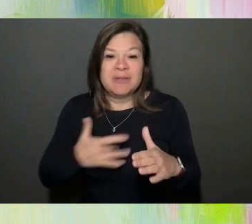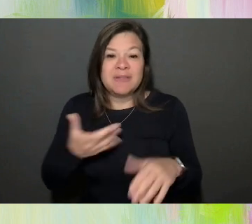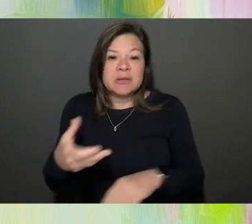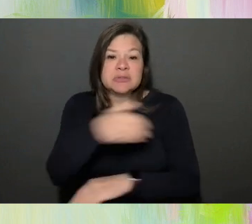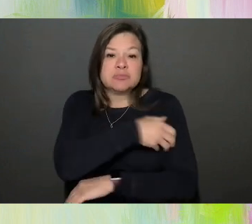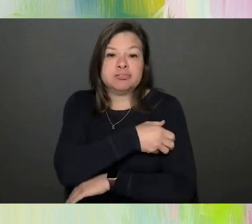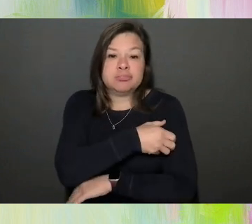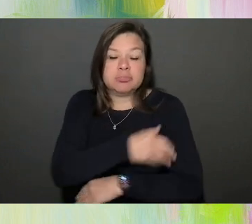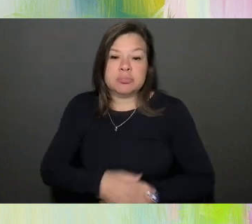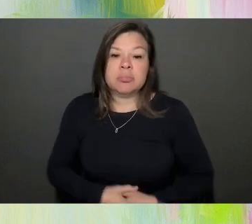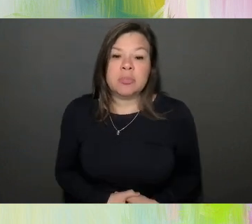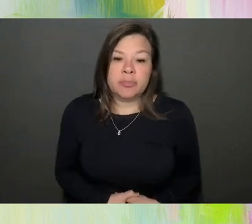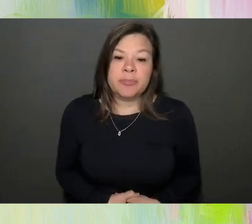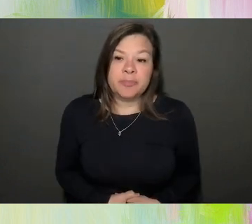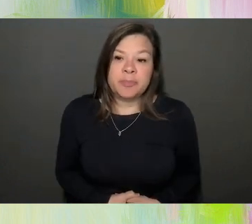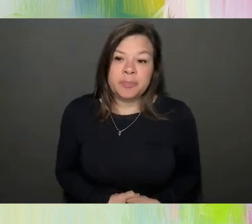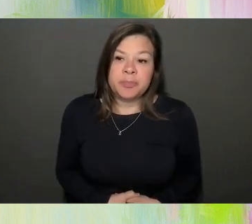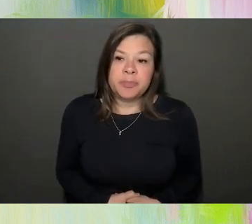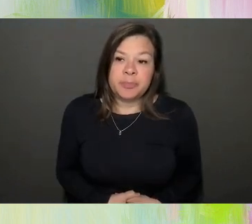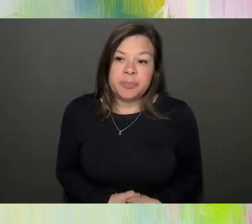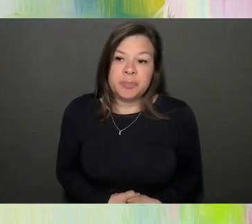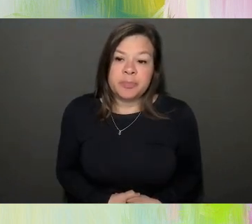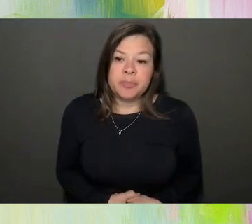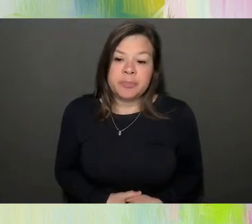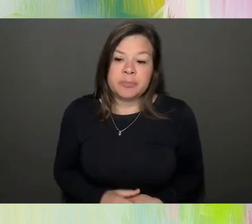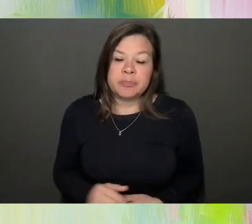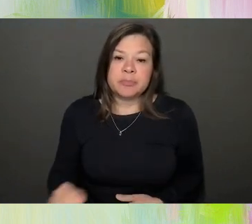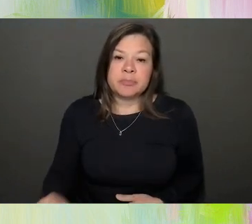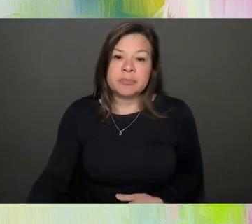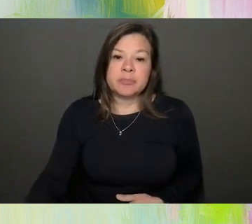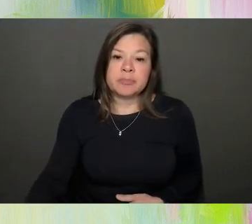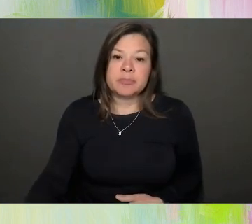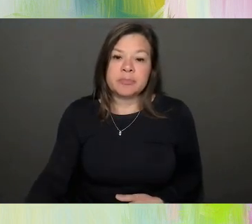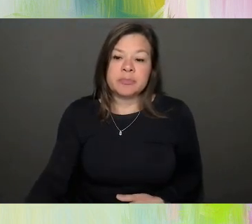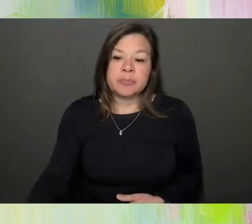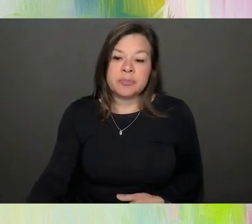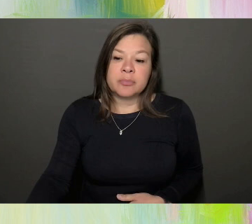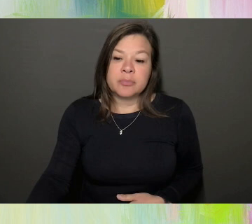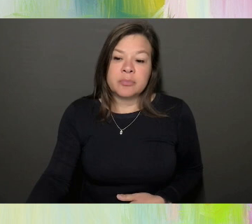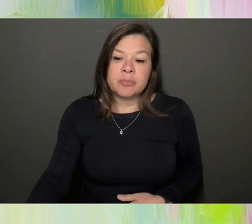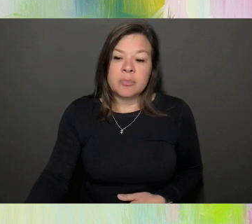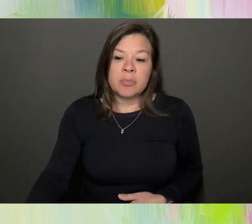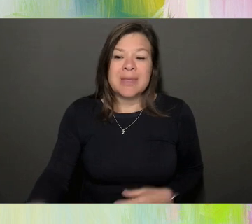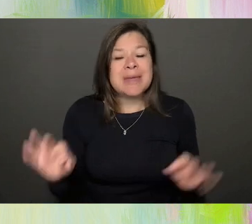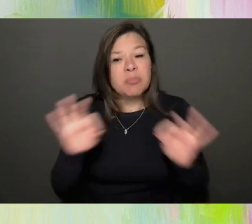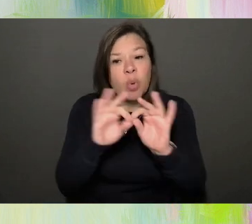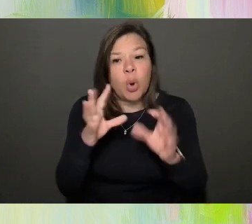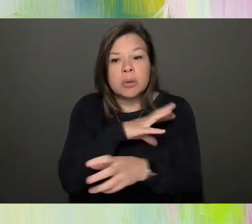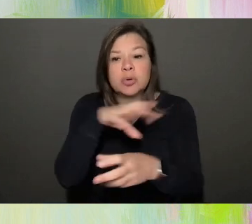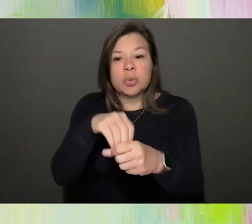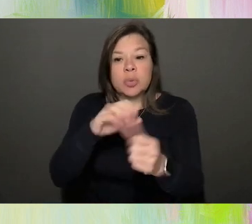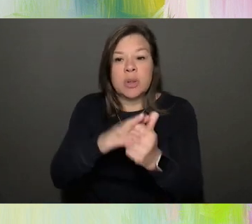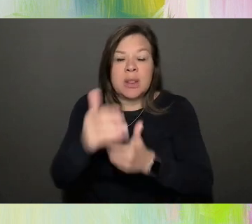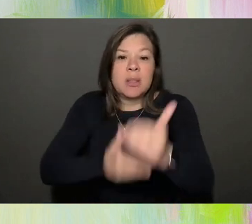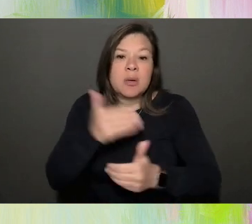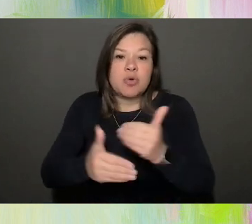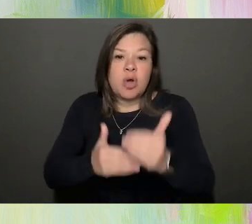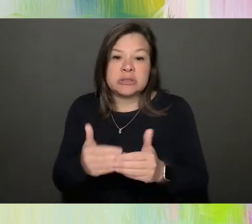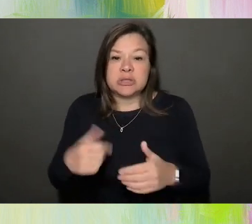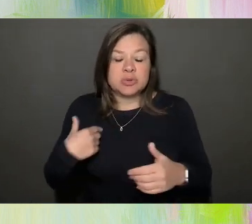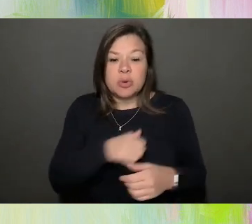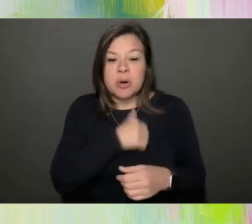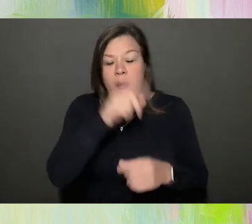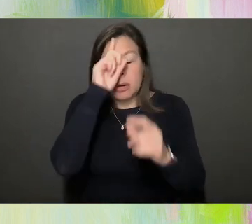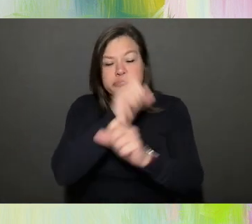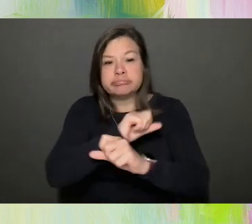to take some respect into this process, right? We're not aiming to paint a picture or a community in a